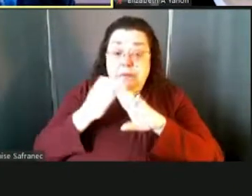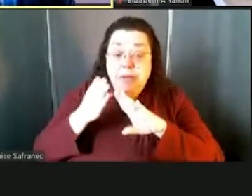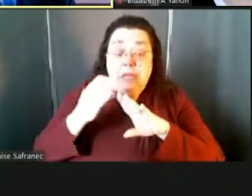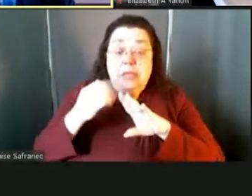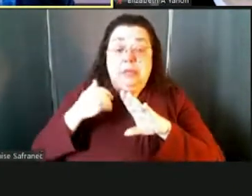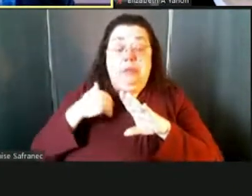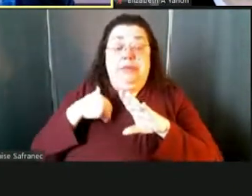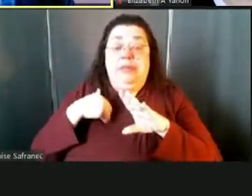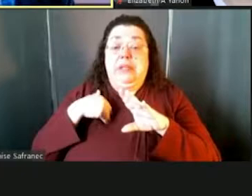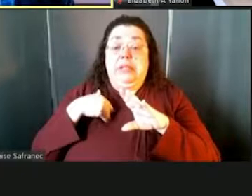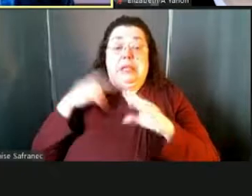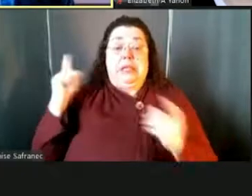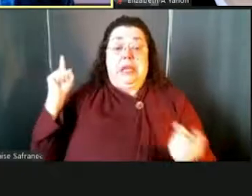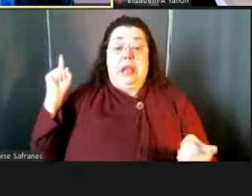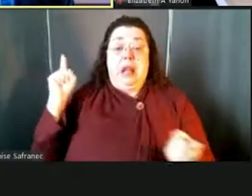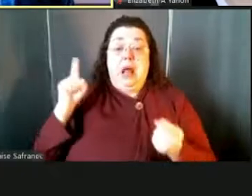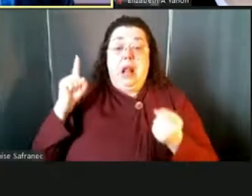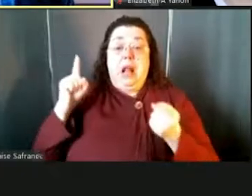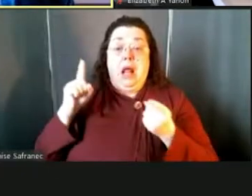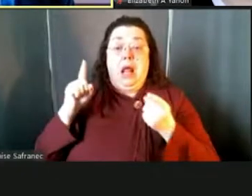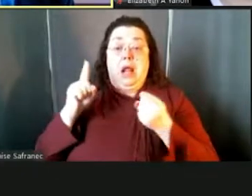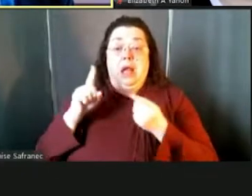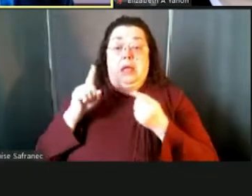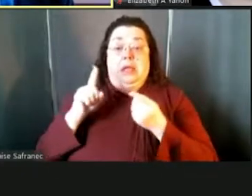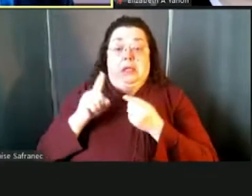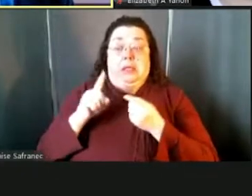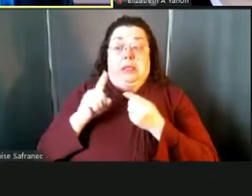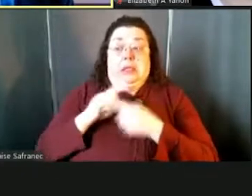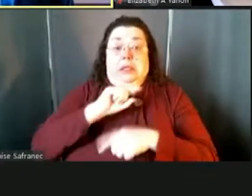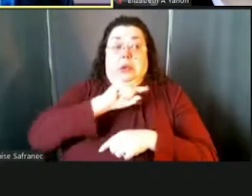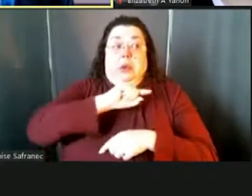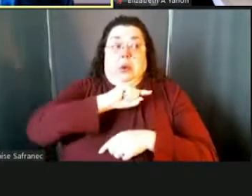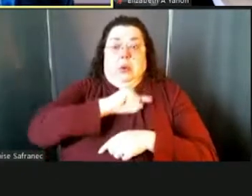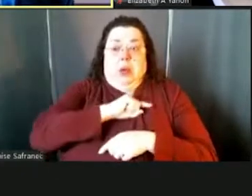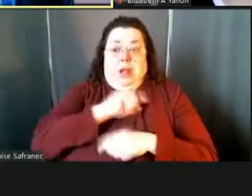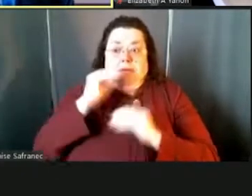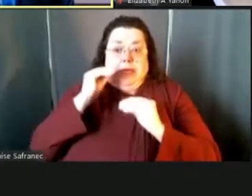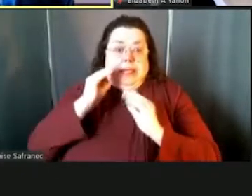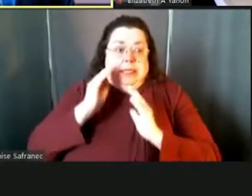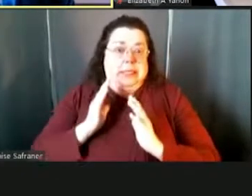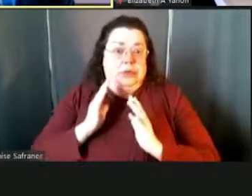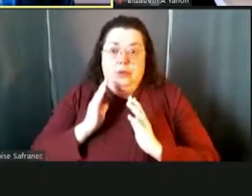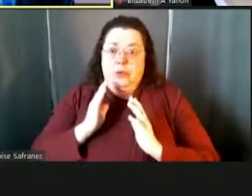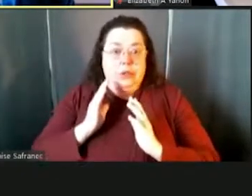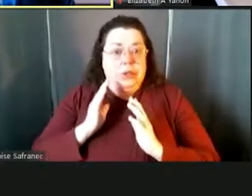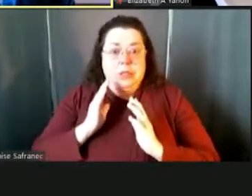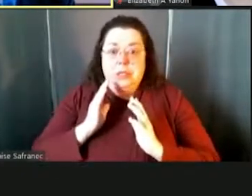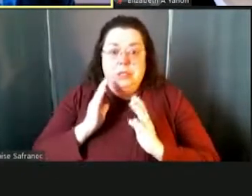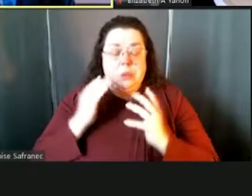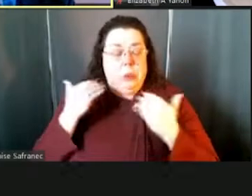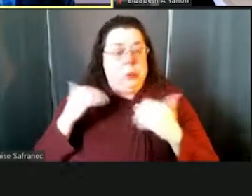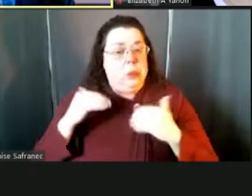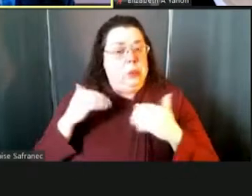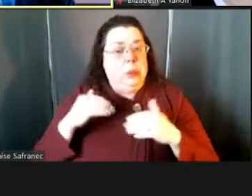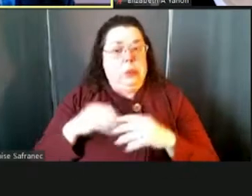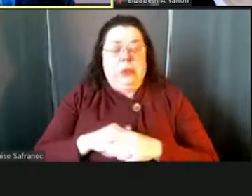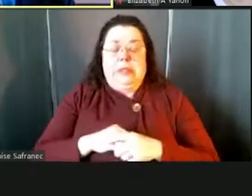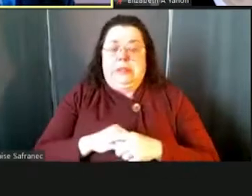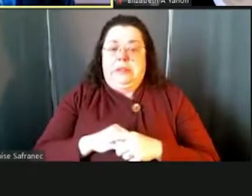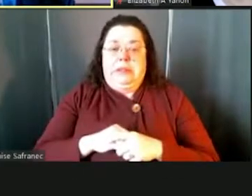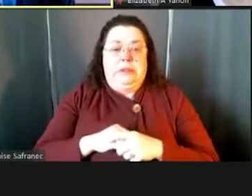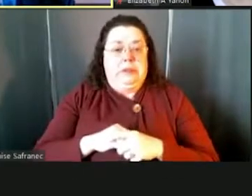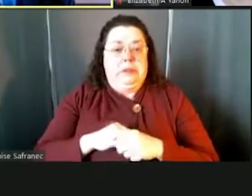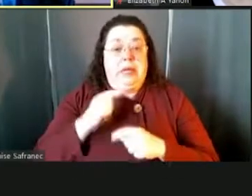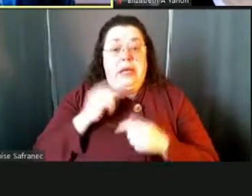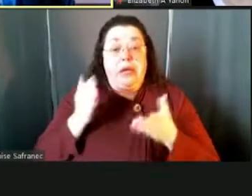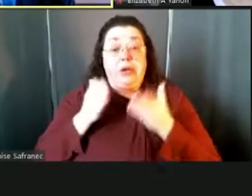declines in our number of, uh, qualified candidates for some types of teaching positions. And so I would